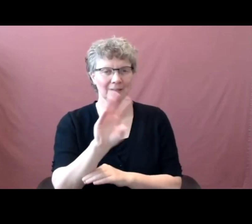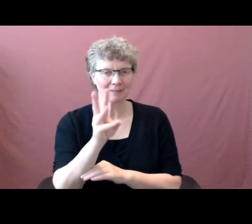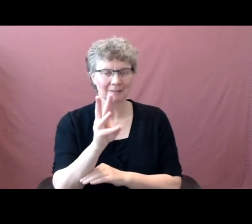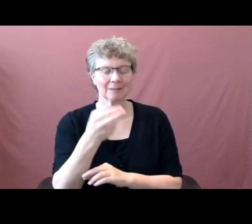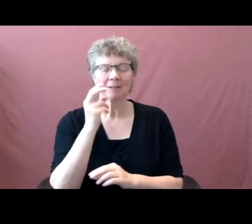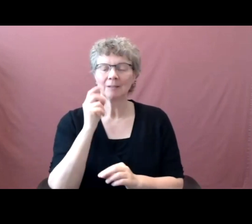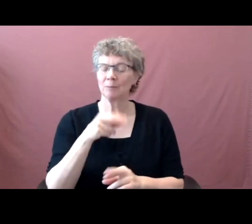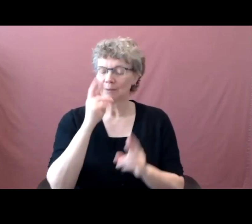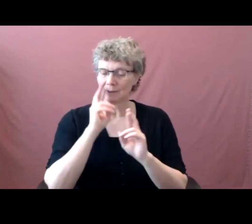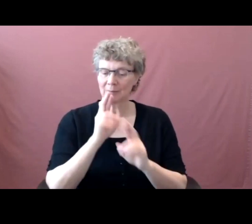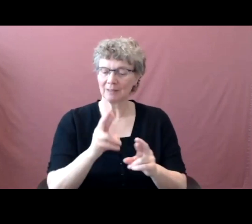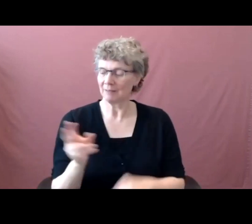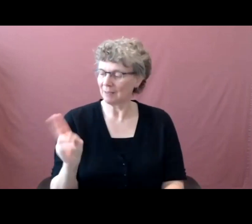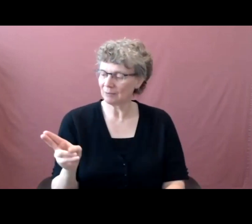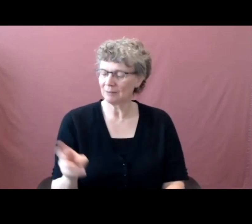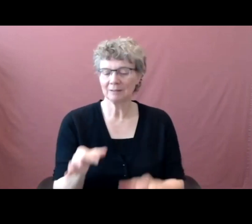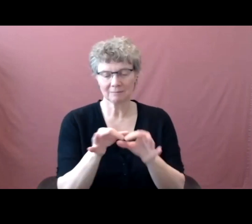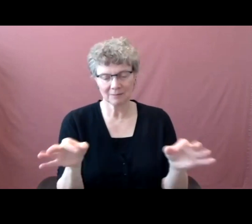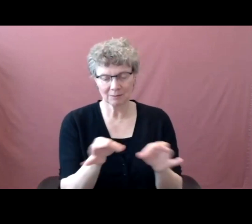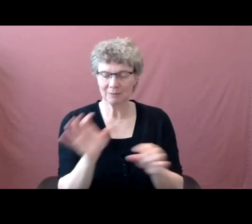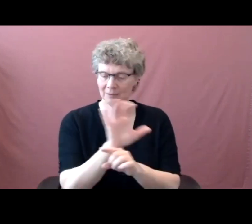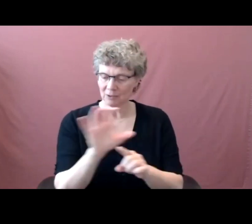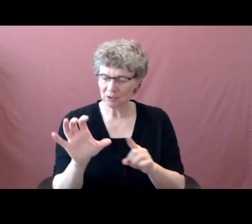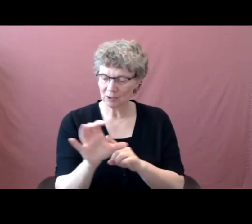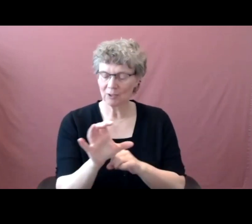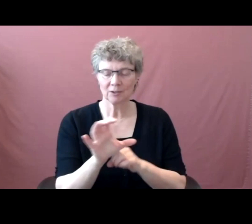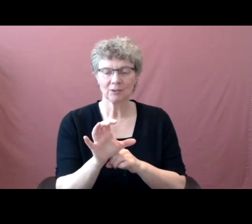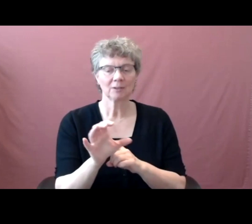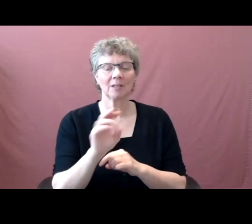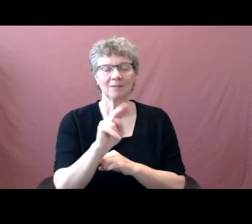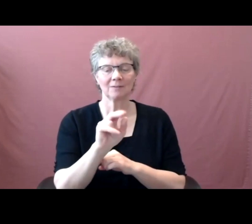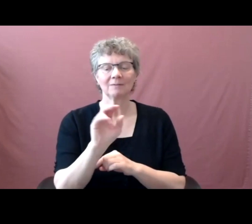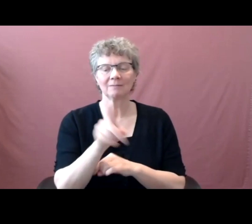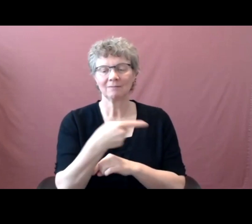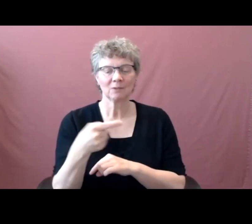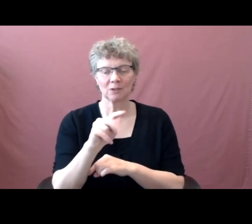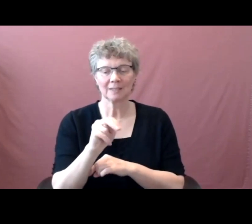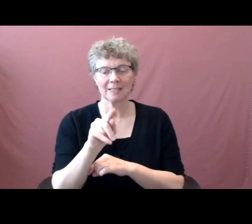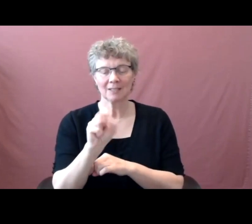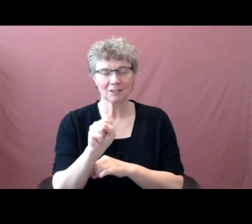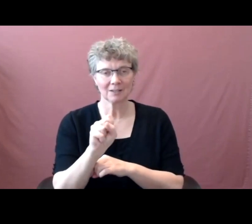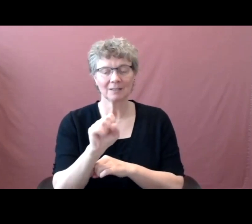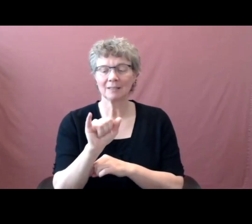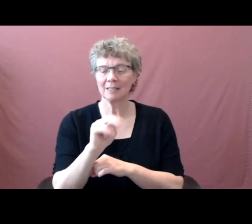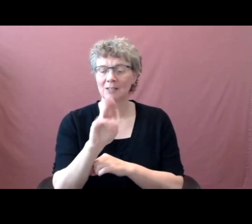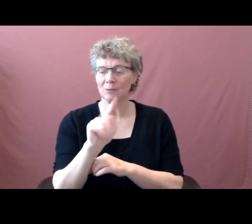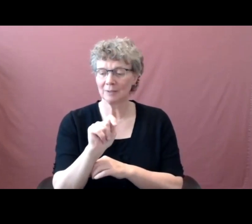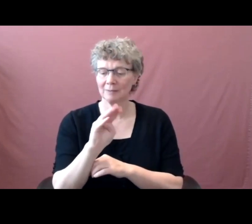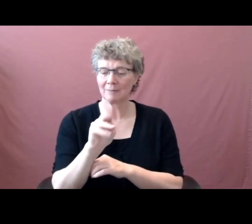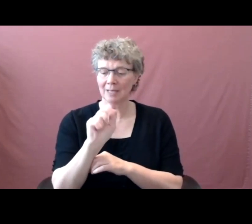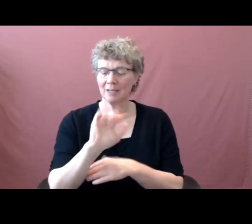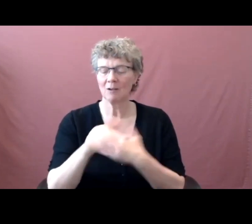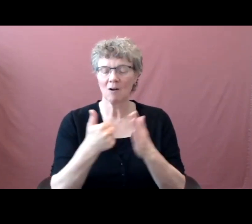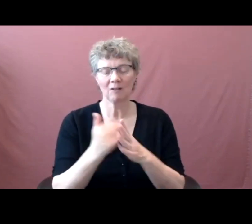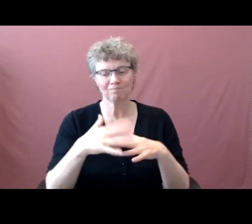of First Nations, Métis, Inuit, and all First Peoples of Canada whose presence continues to enrich our vibrant